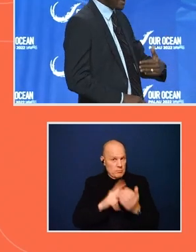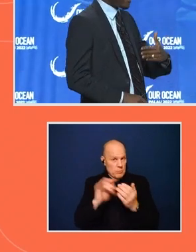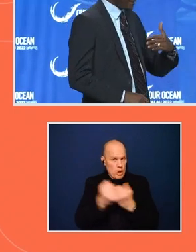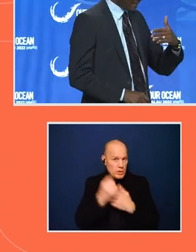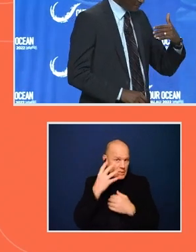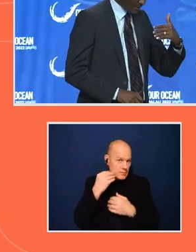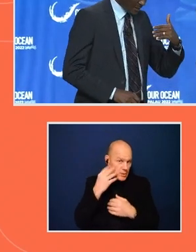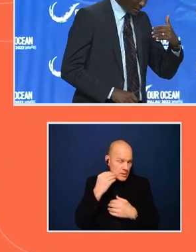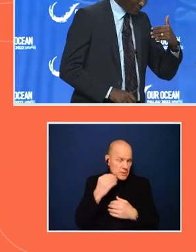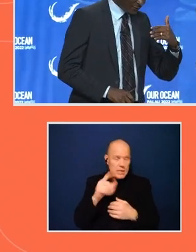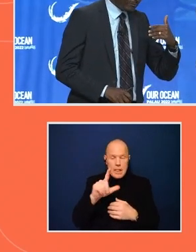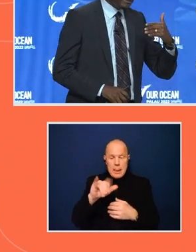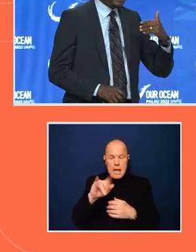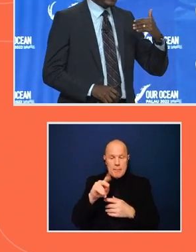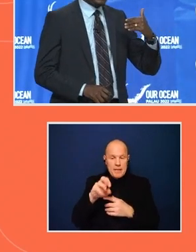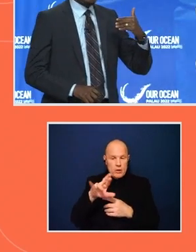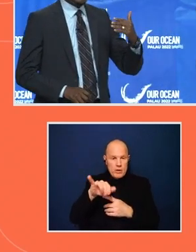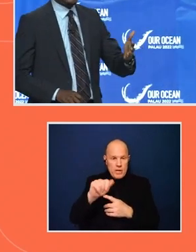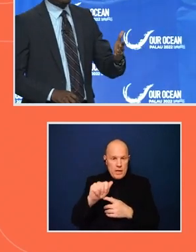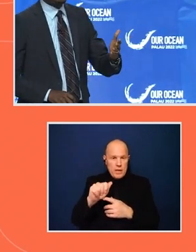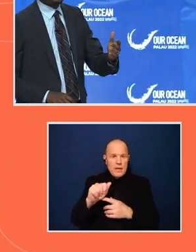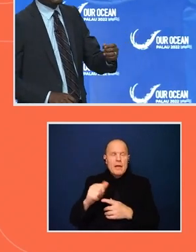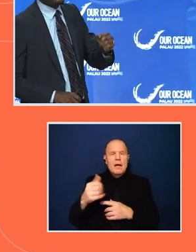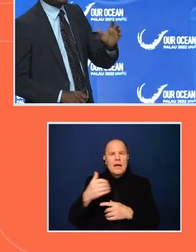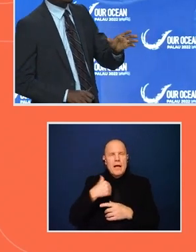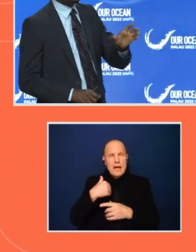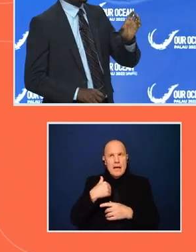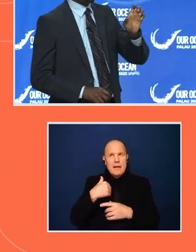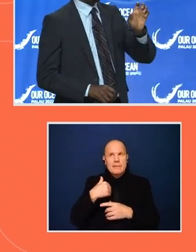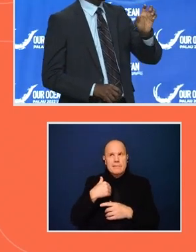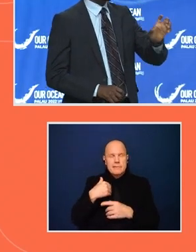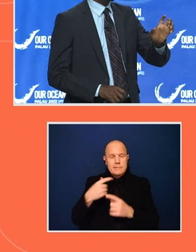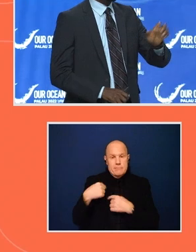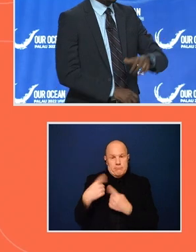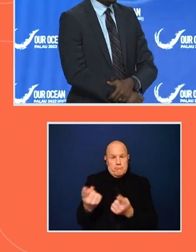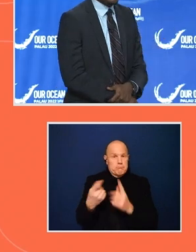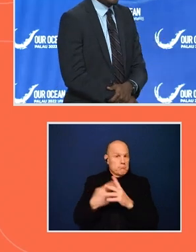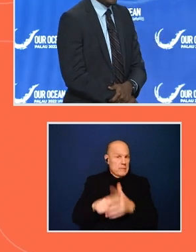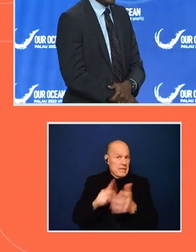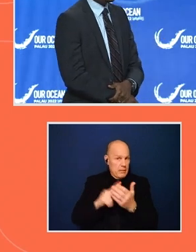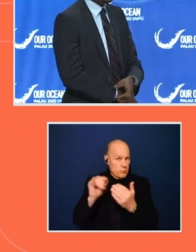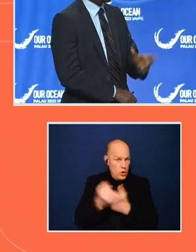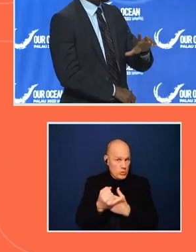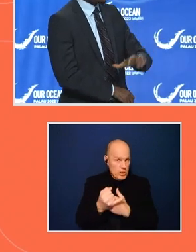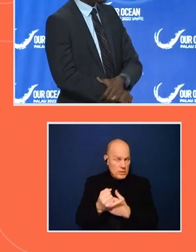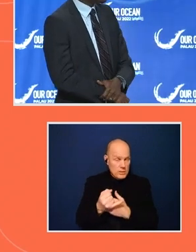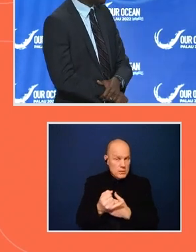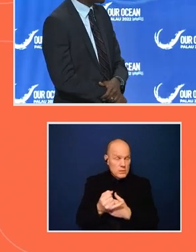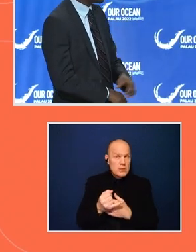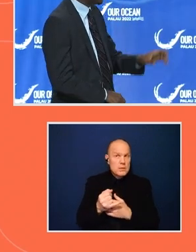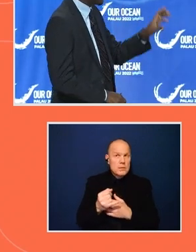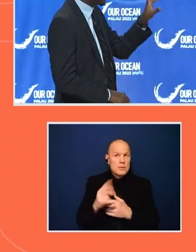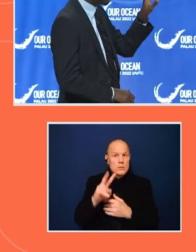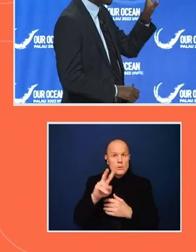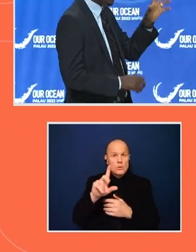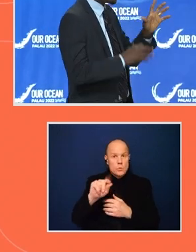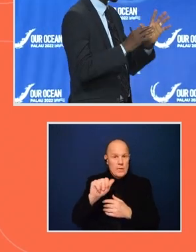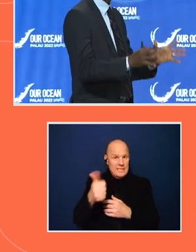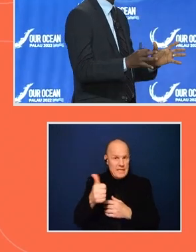Liberia has, from the beginning of the project, for example, in 2010-2011,